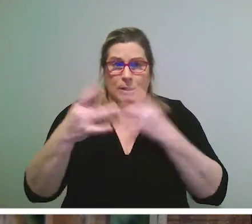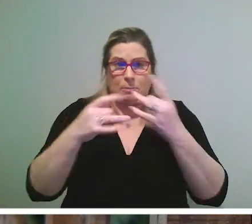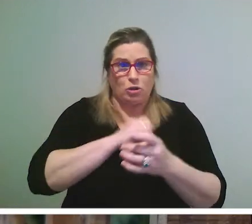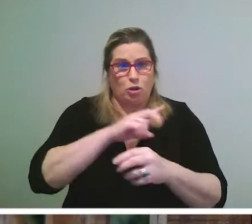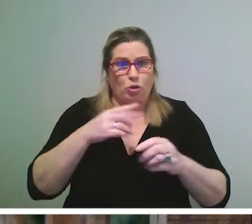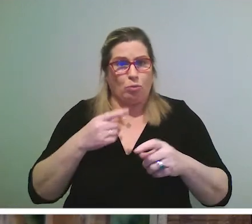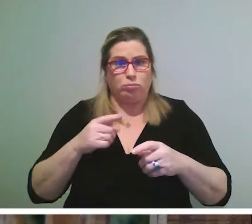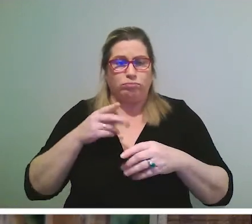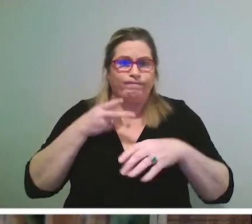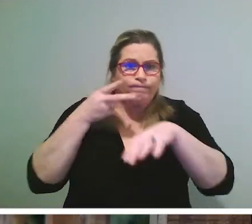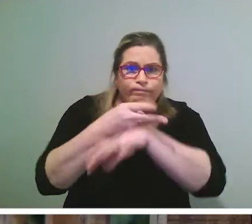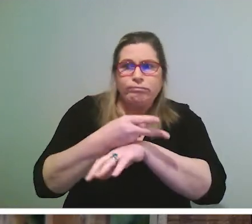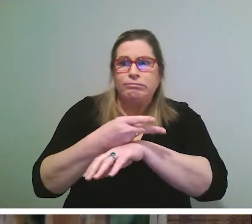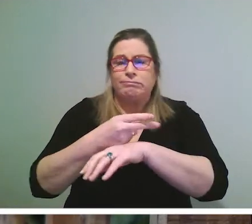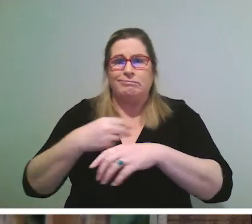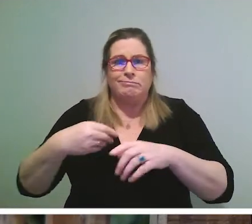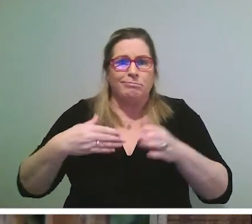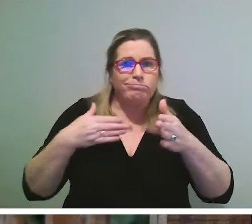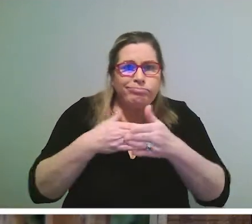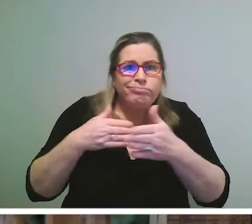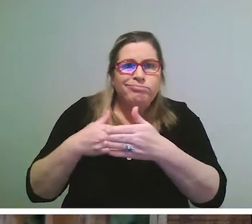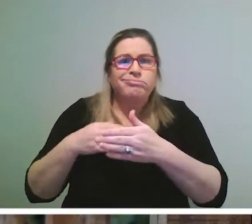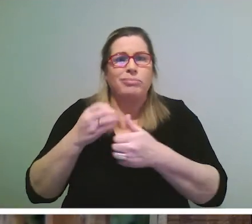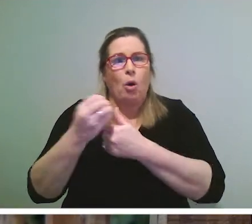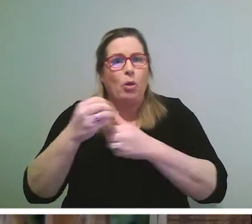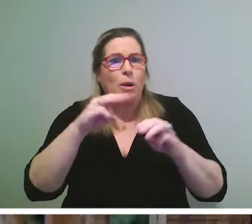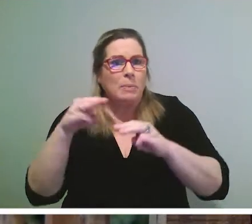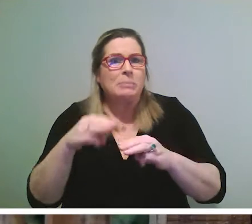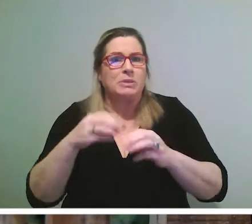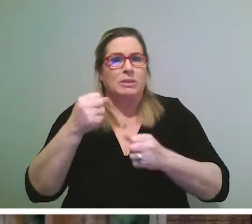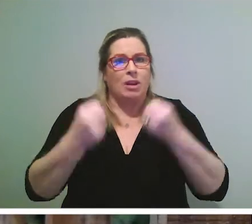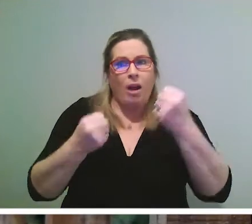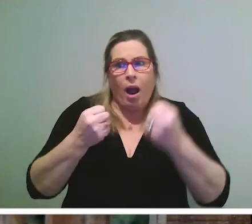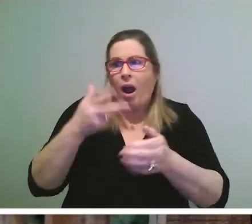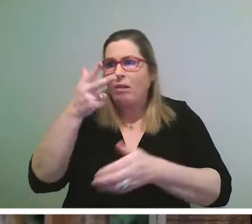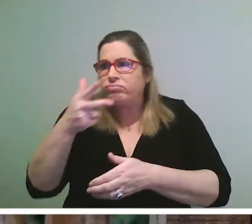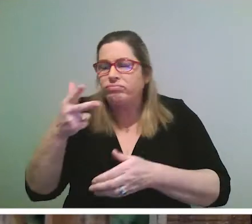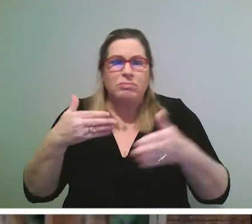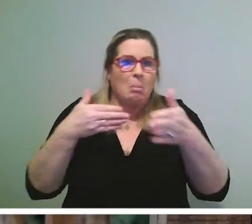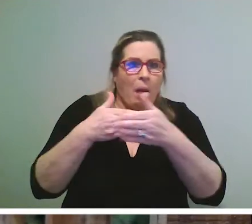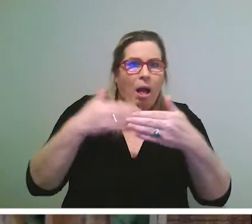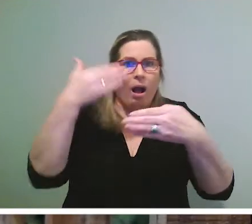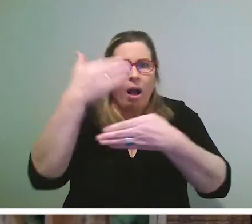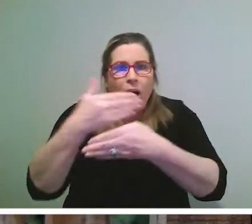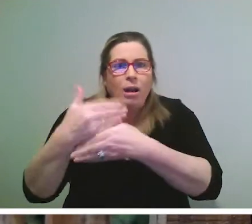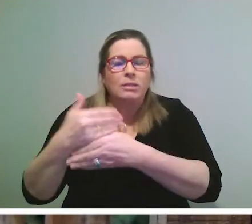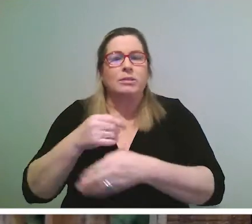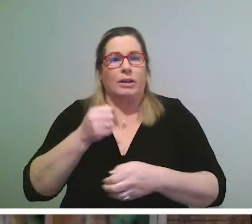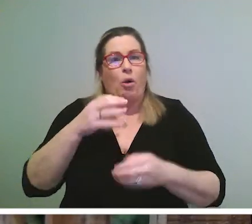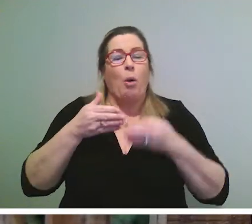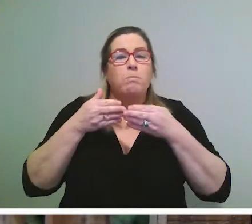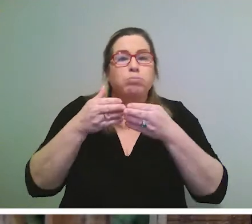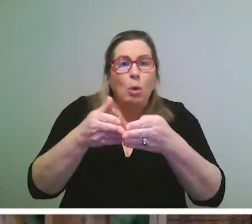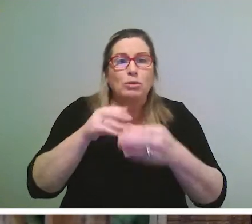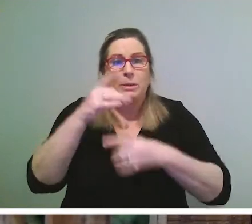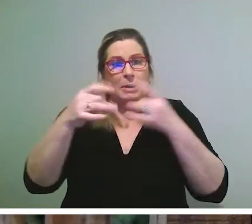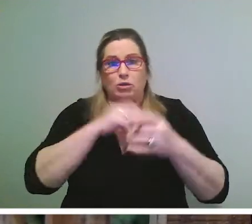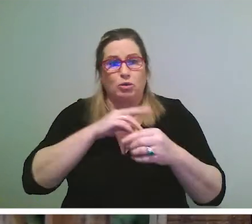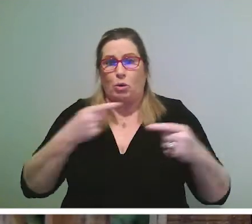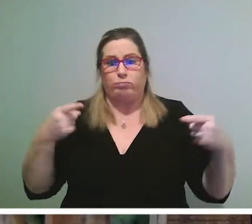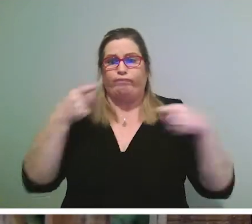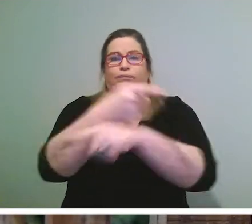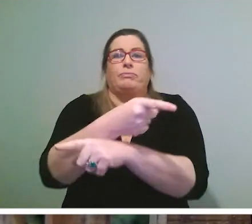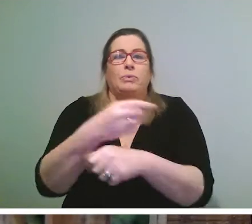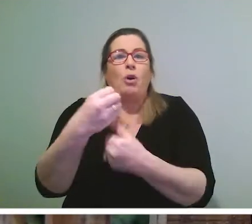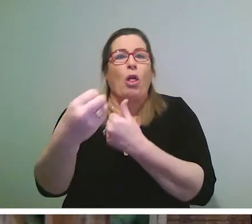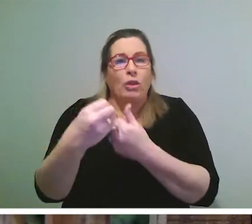don't obstruct walkways or entrances that other people are using. When fishing from a boat, make sure not to cut across other craft and